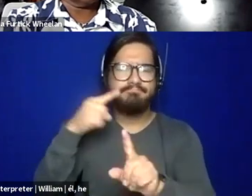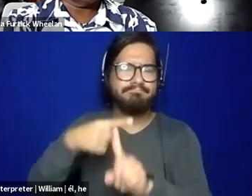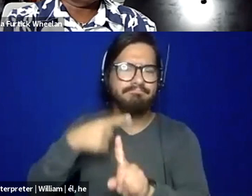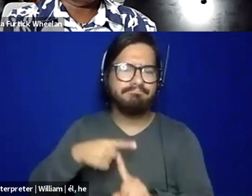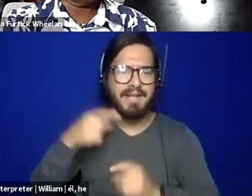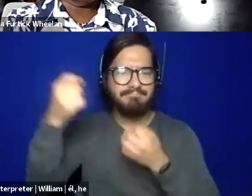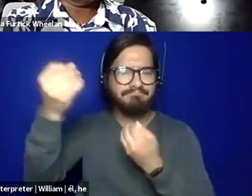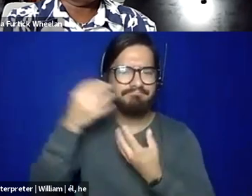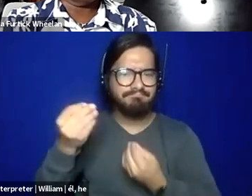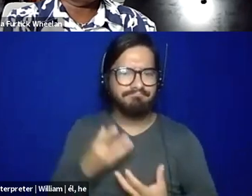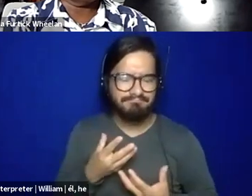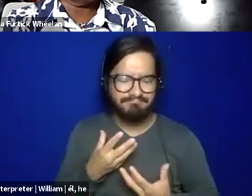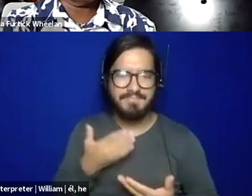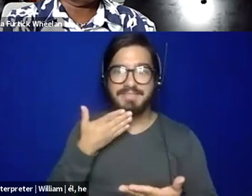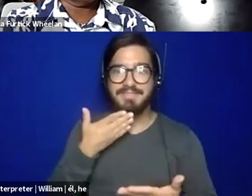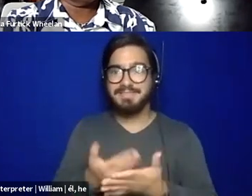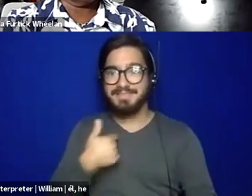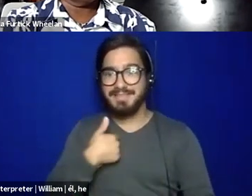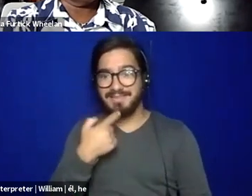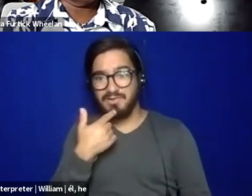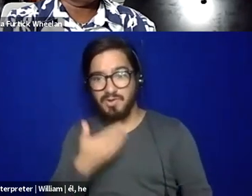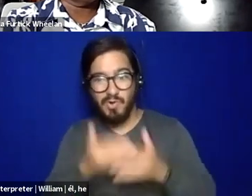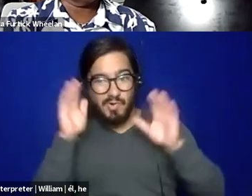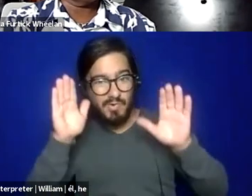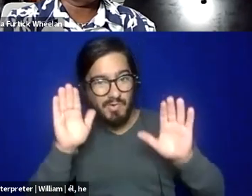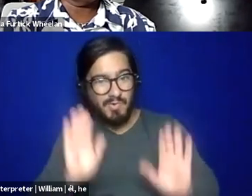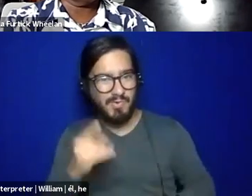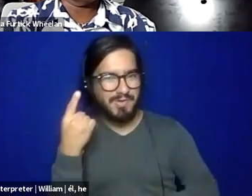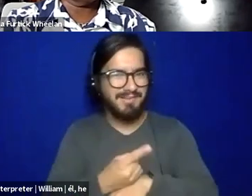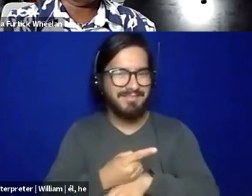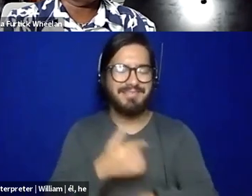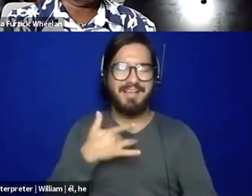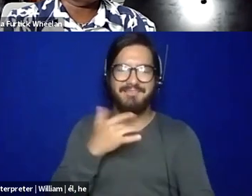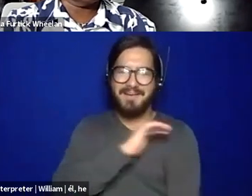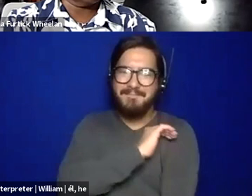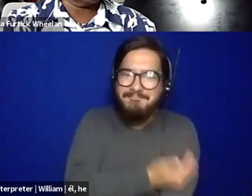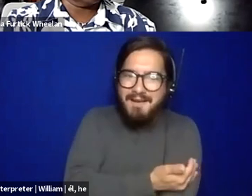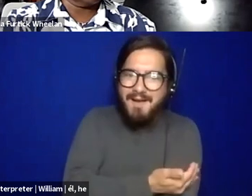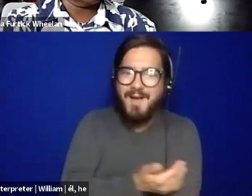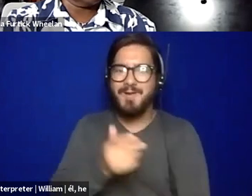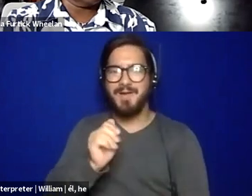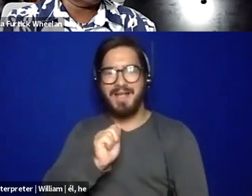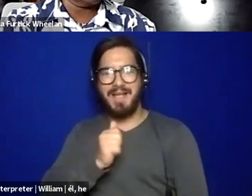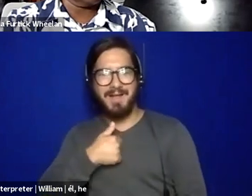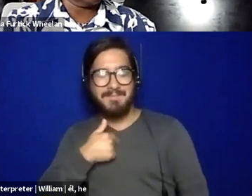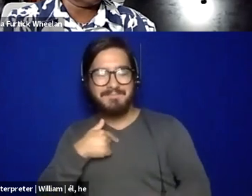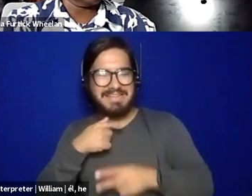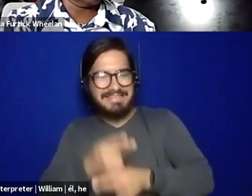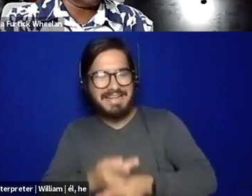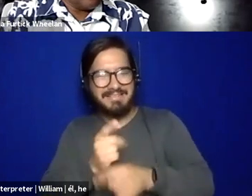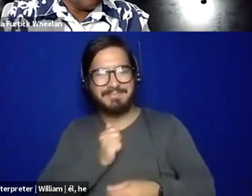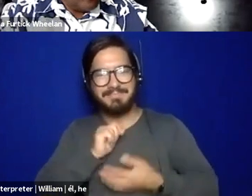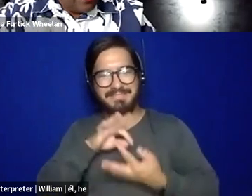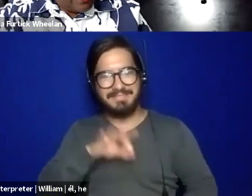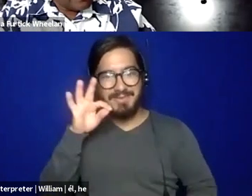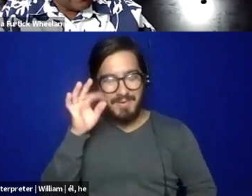like, you know, I'm going to have a great day or, you know, I'm going to feel empowered or I'm going be kind to myself. Um, so I like to speak a